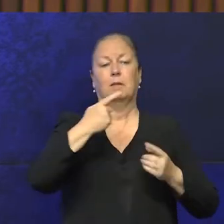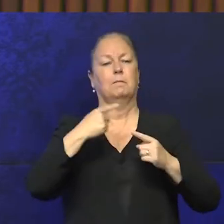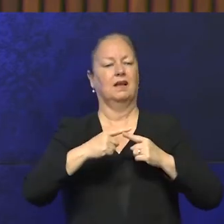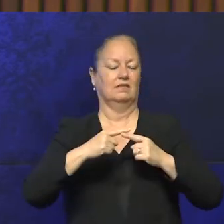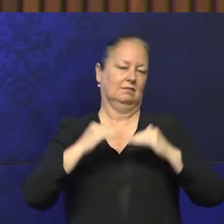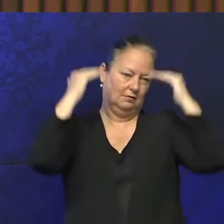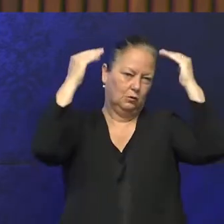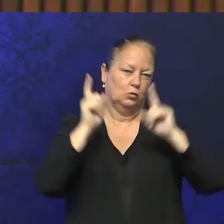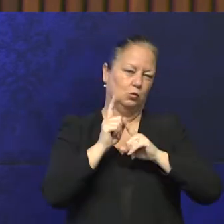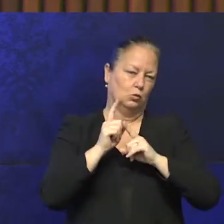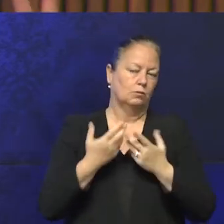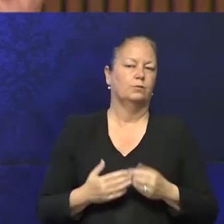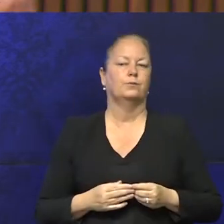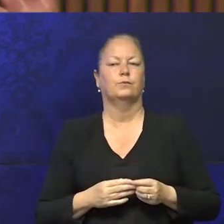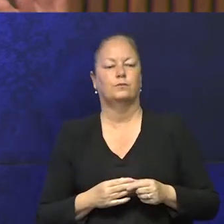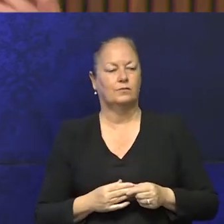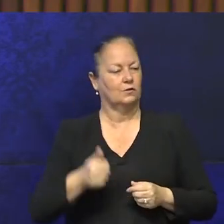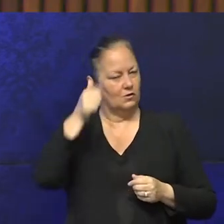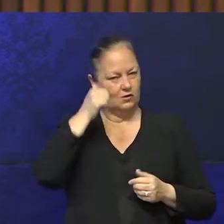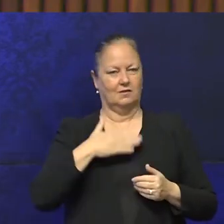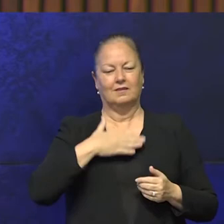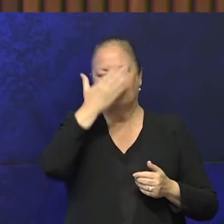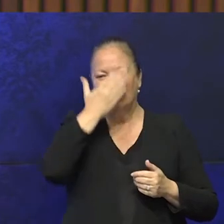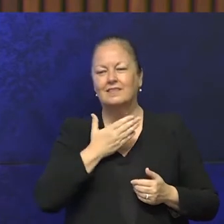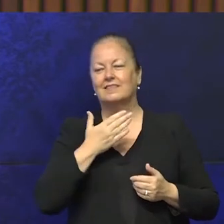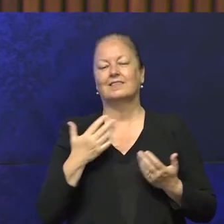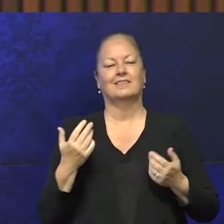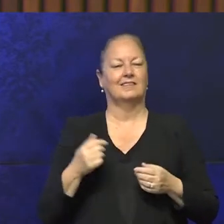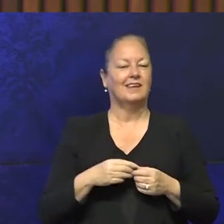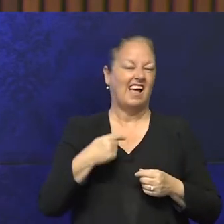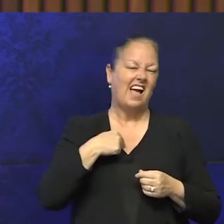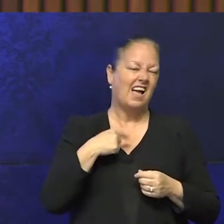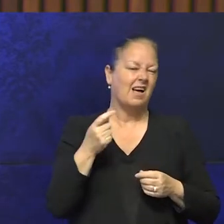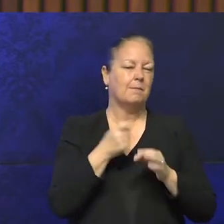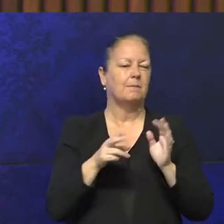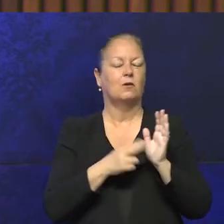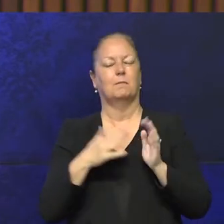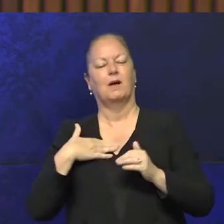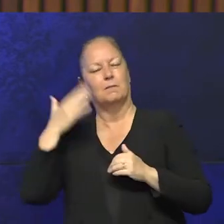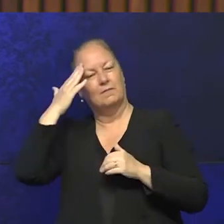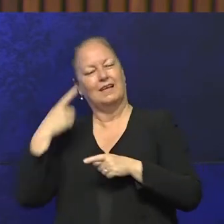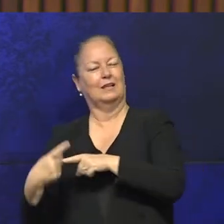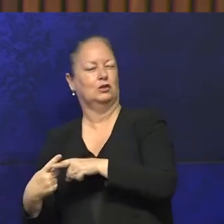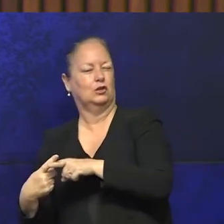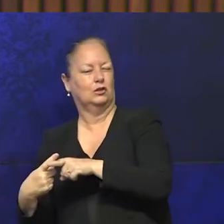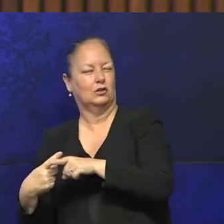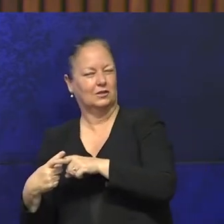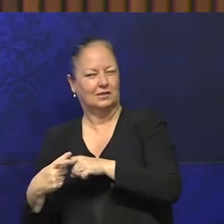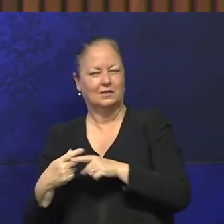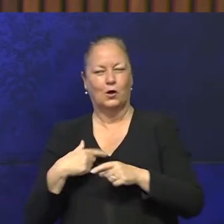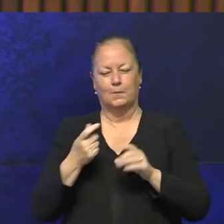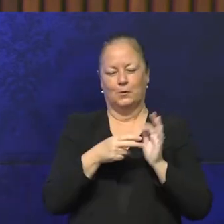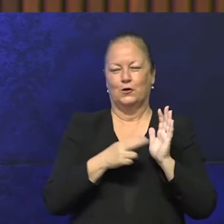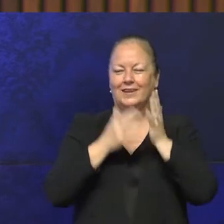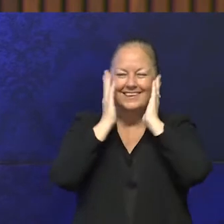My mother was English, as you can see, my beautiful colour, I get burnt like everyone else, thank you, and I think we've got a bit of legacy on that